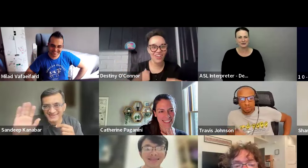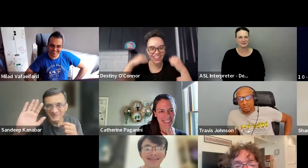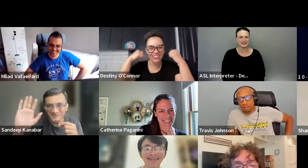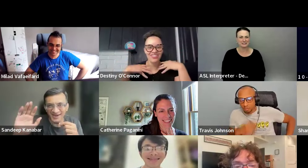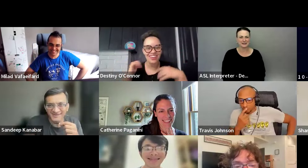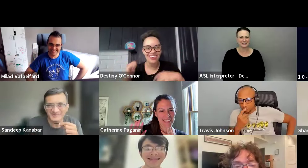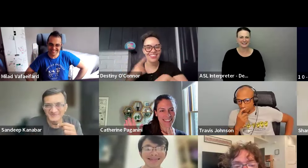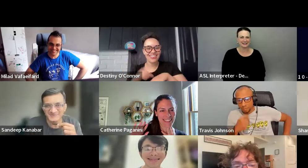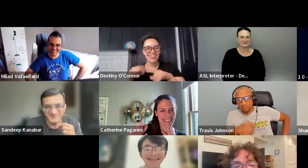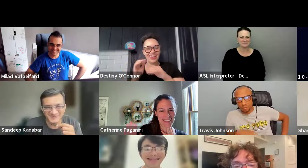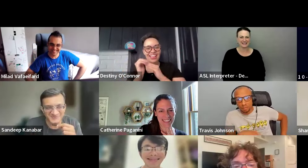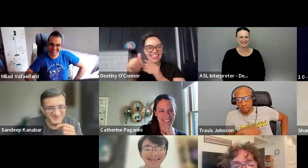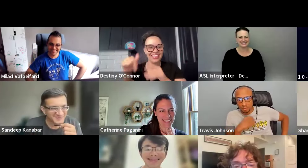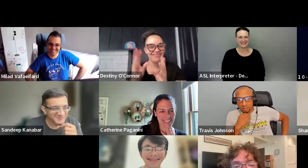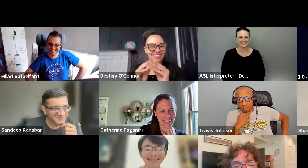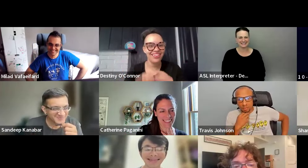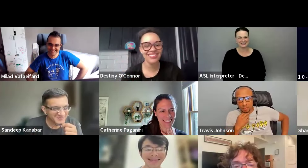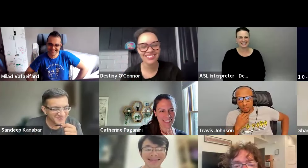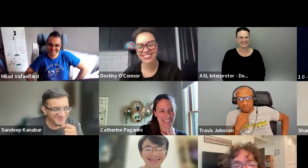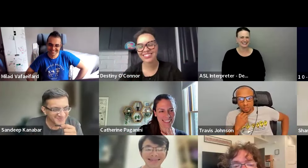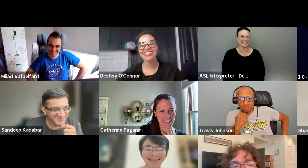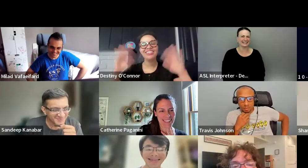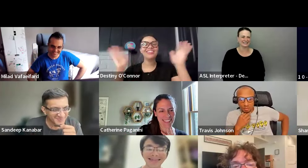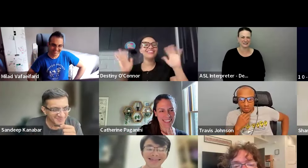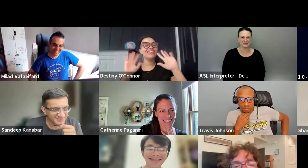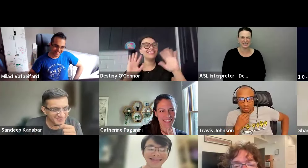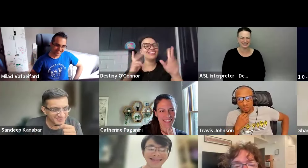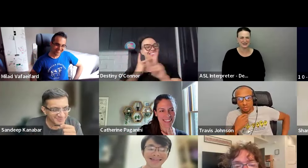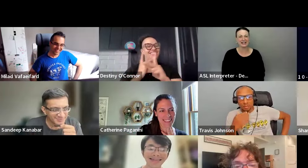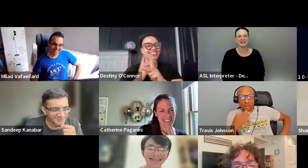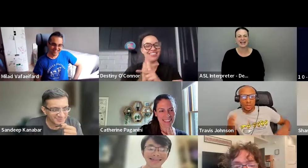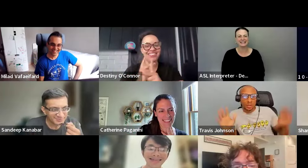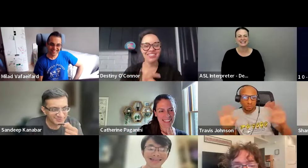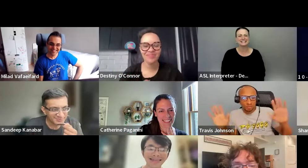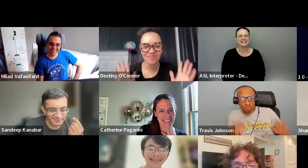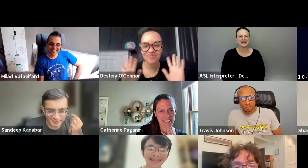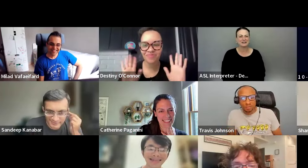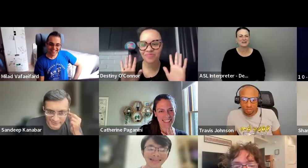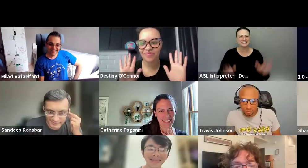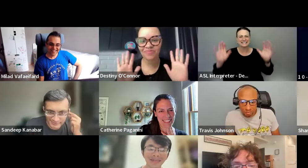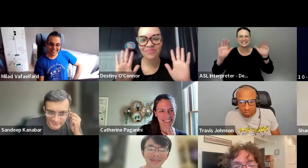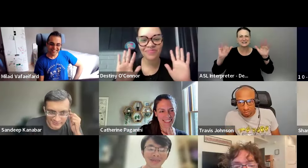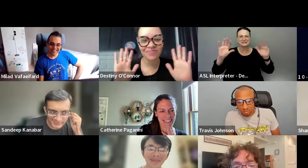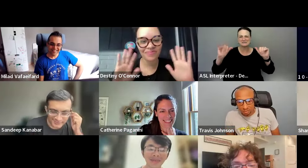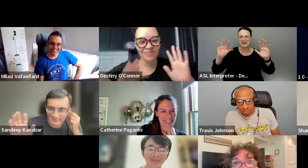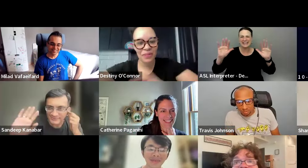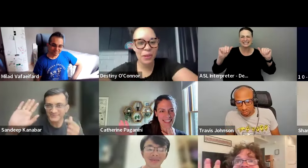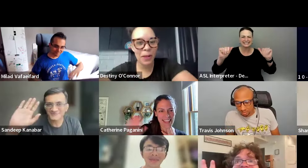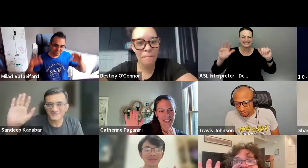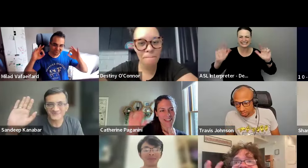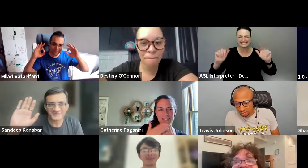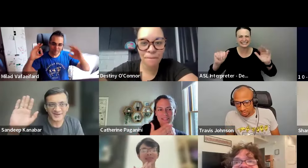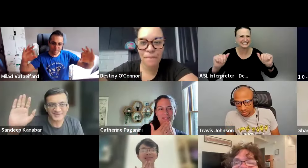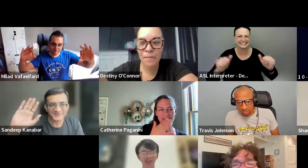Woo. We've already sweated from getting this done. So yes. from leading this meeting. Okay. Take care, everyone. See you. Bye.